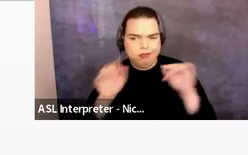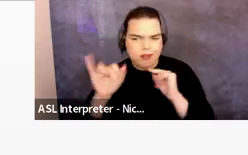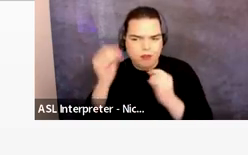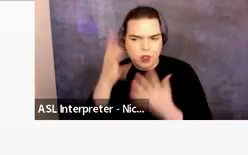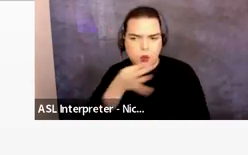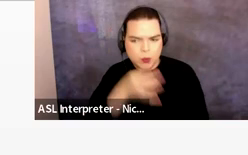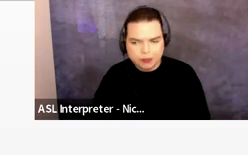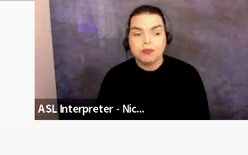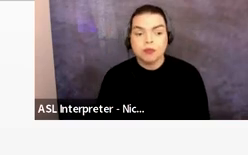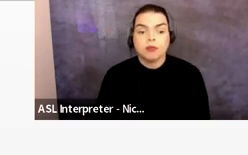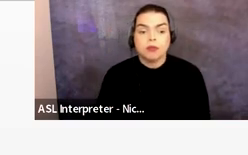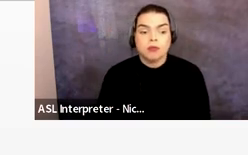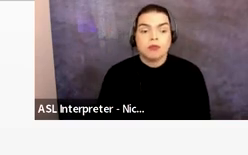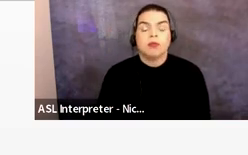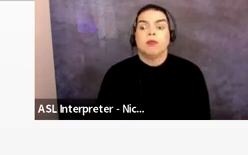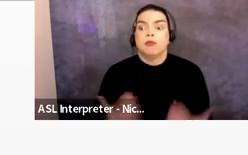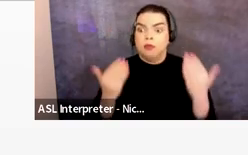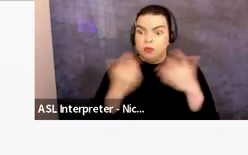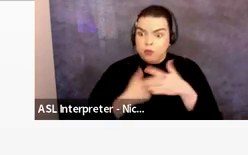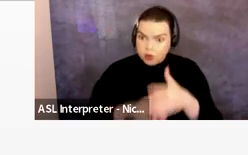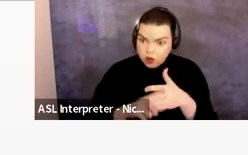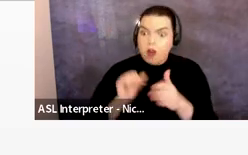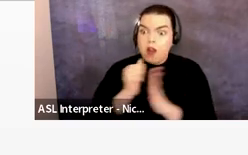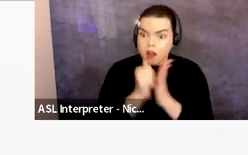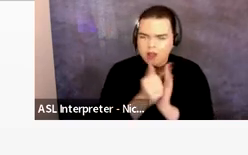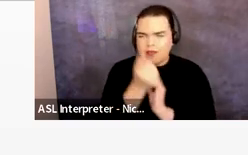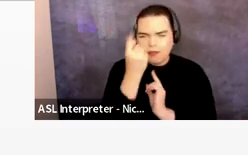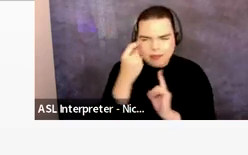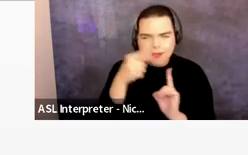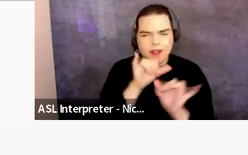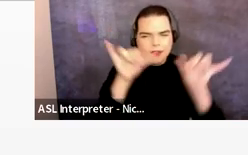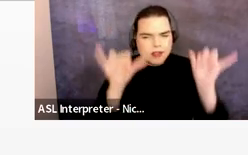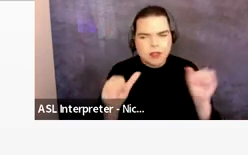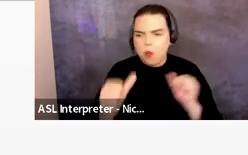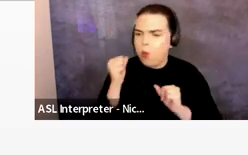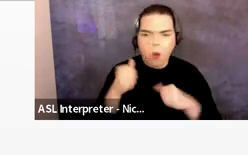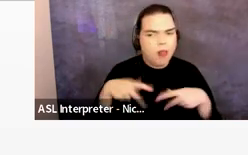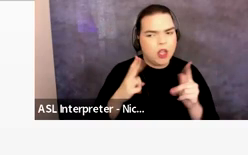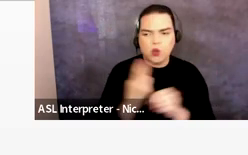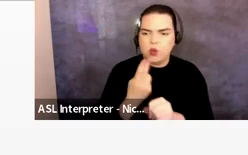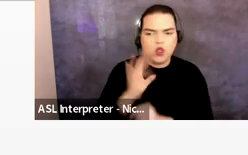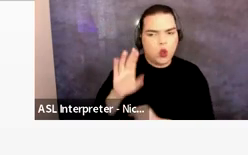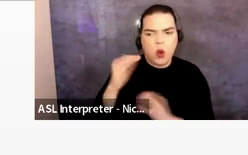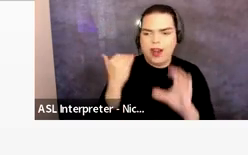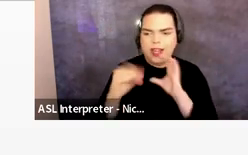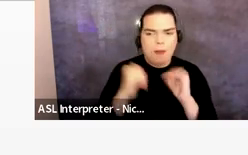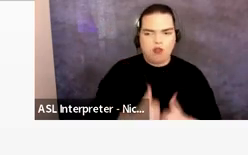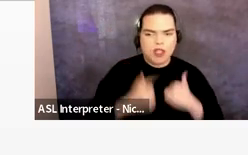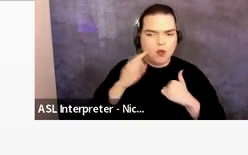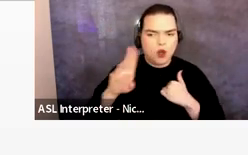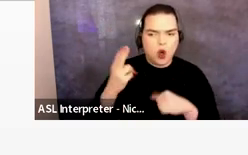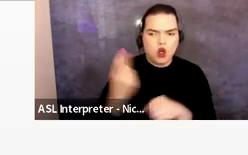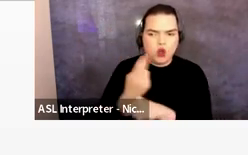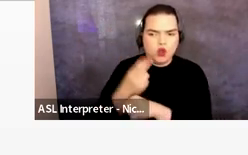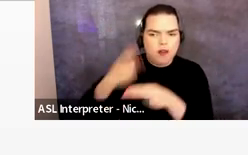And as you're creating your account keep in mind that the system will not let you use your email as a username. So just keep track of whatever